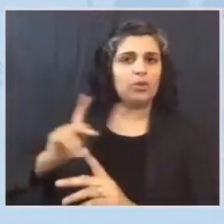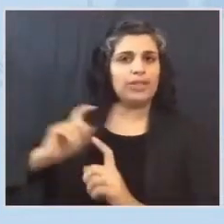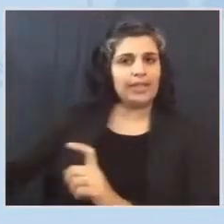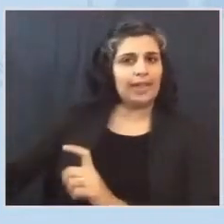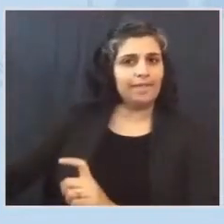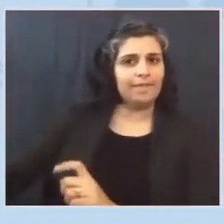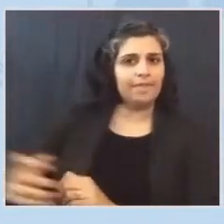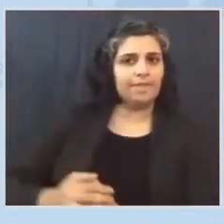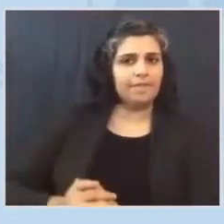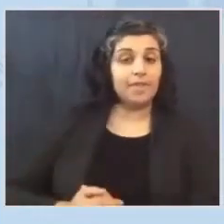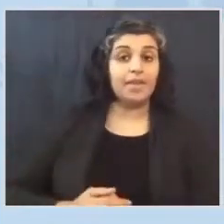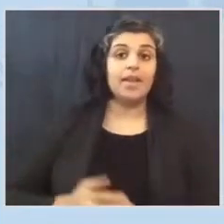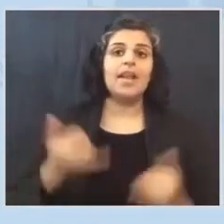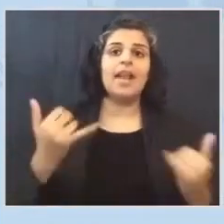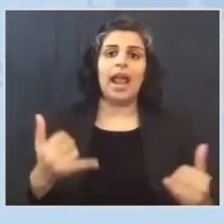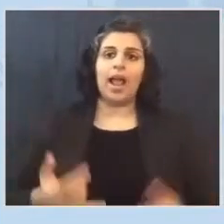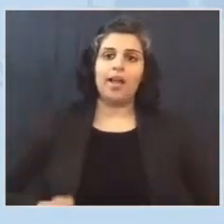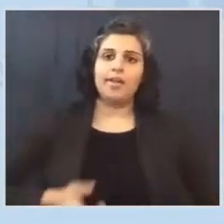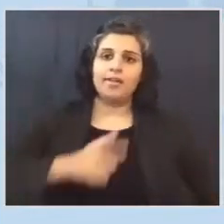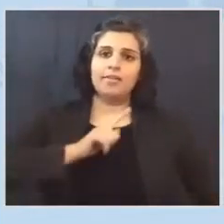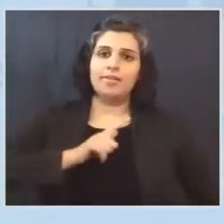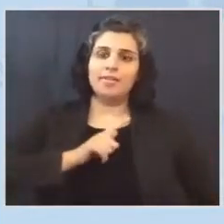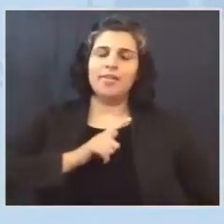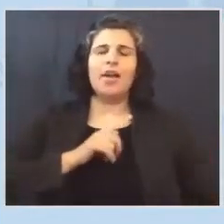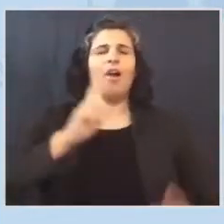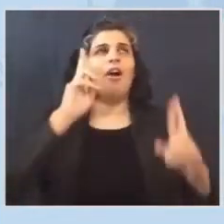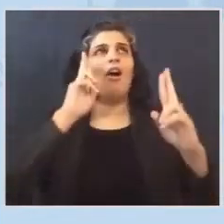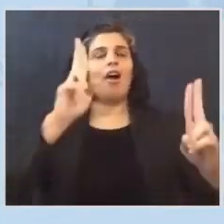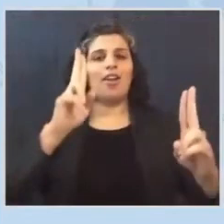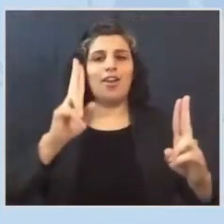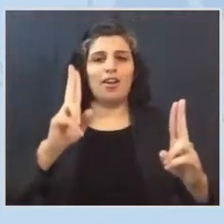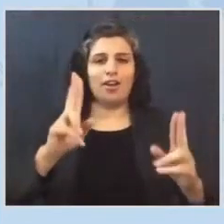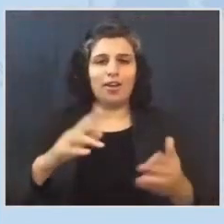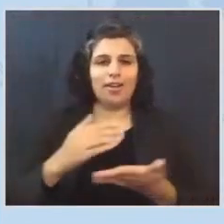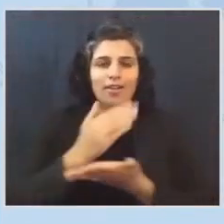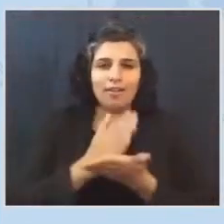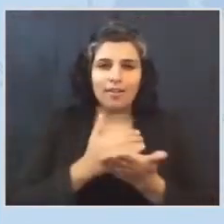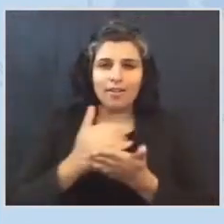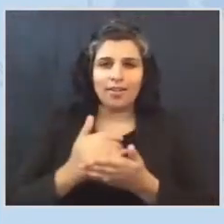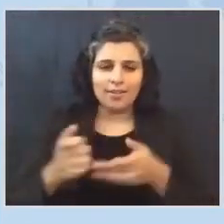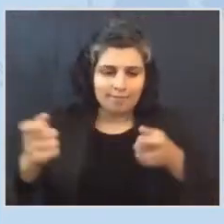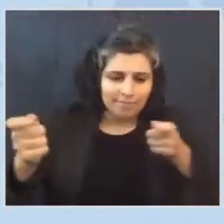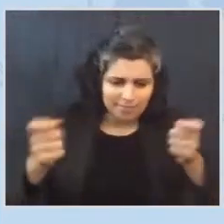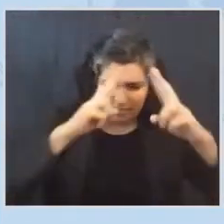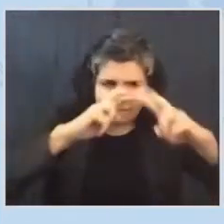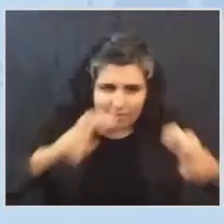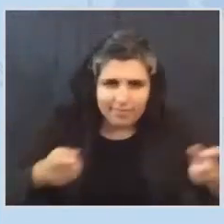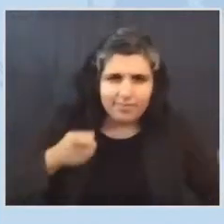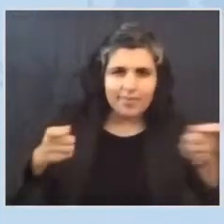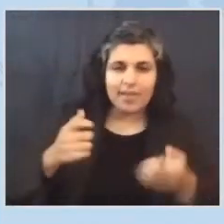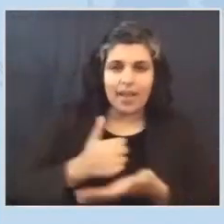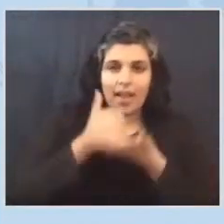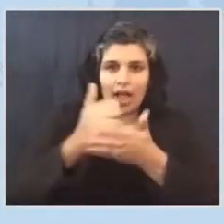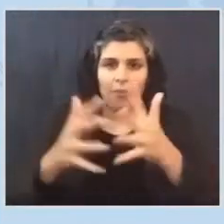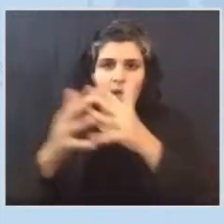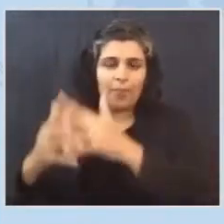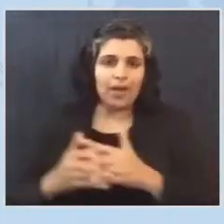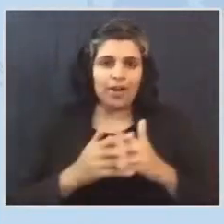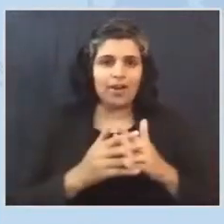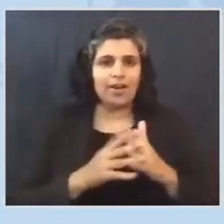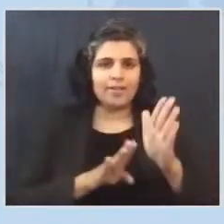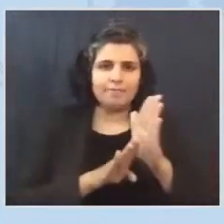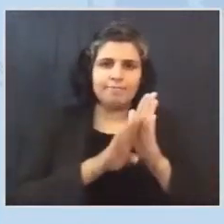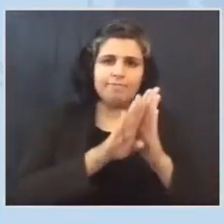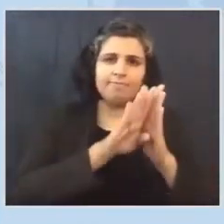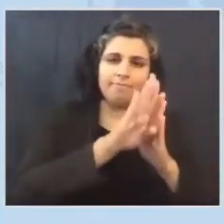Now it is my profound honor to help shape those budgets and programs to keep lifting Americans up, to pull families back